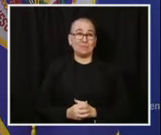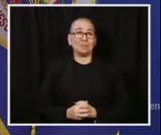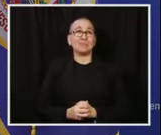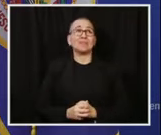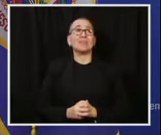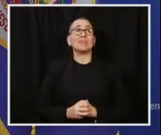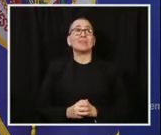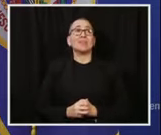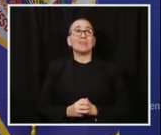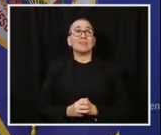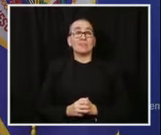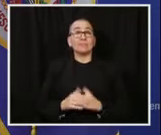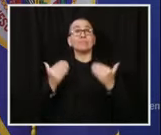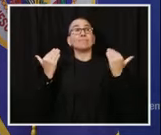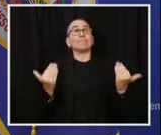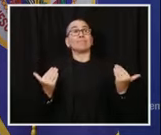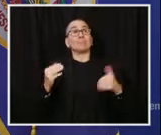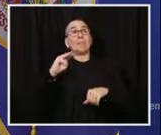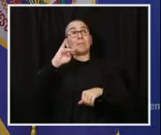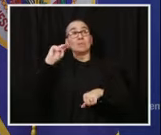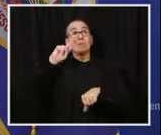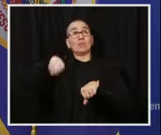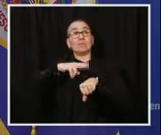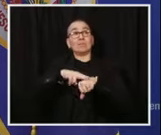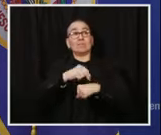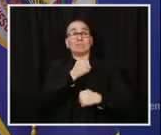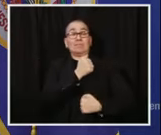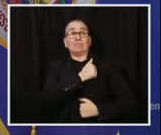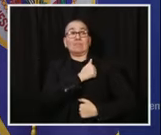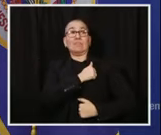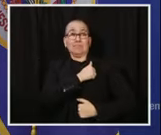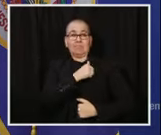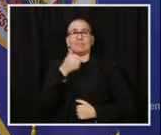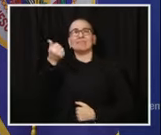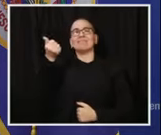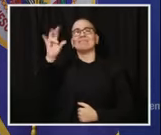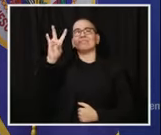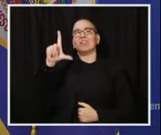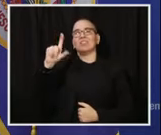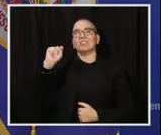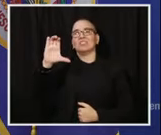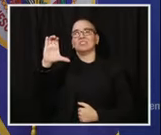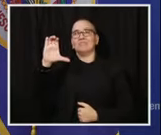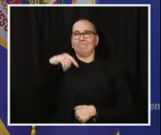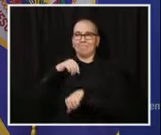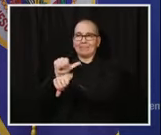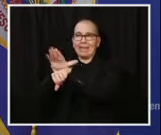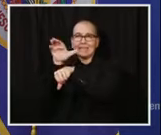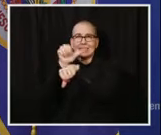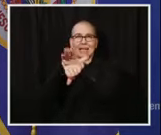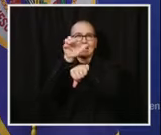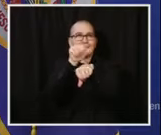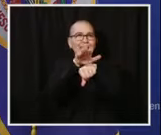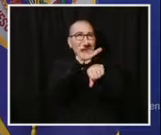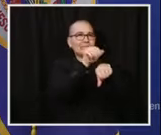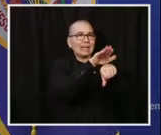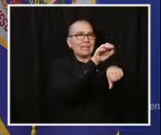National Guard has supported 17 long-term care facilities and I'm certain that number will continue to grow.